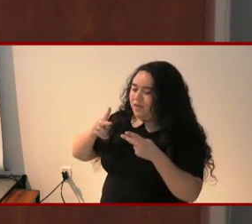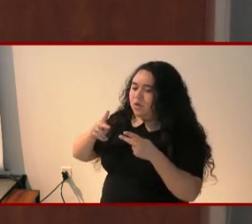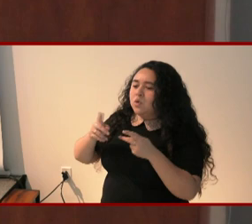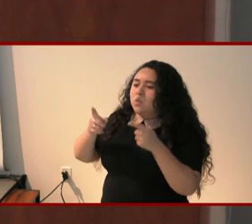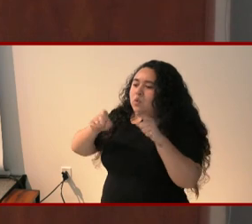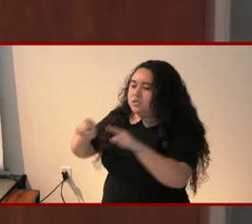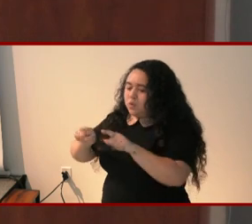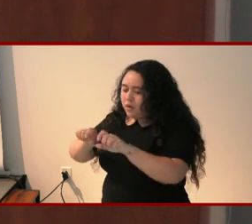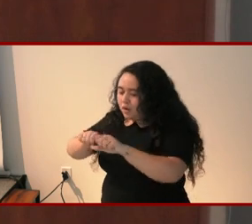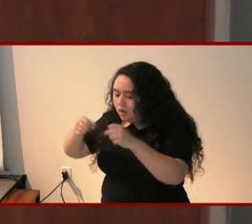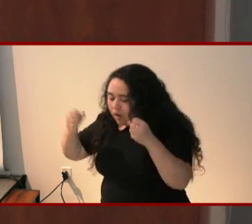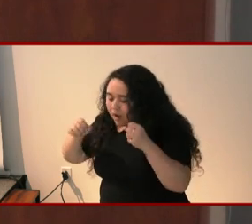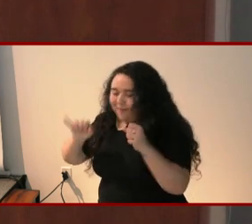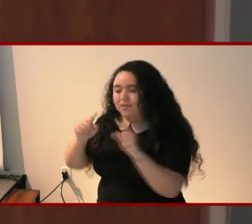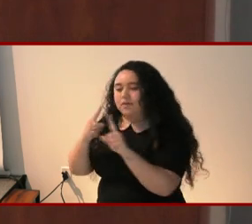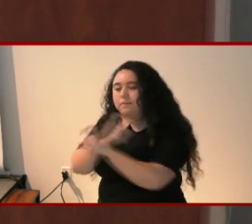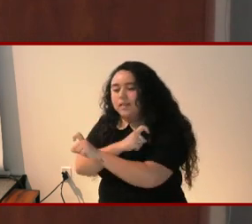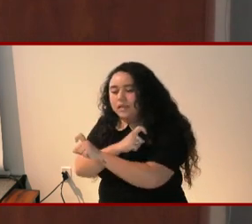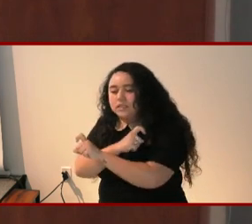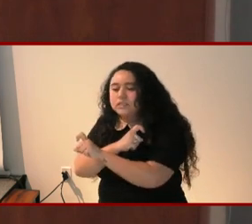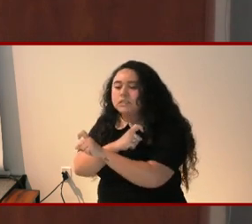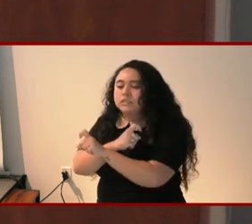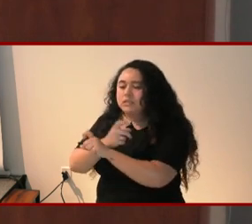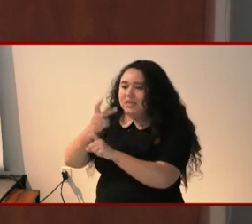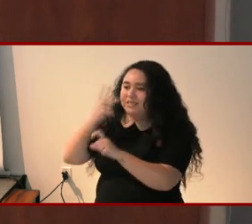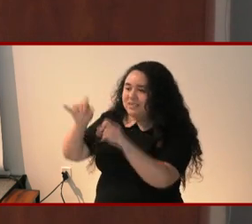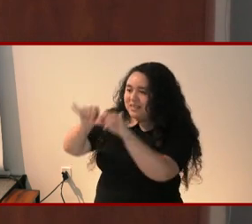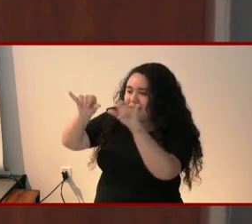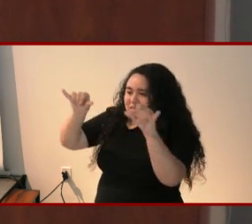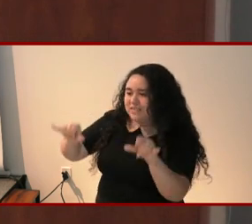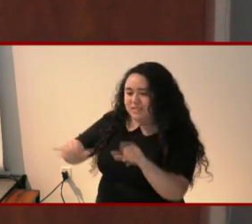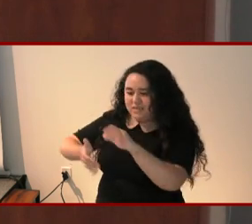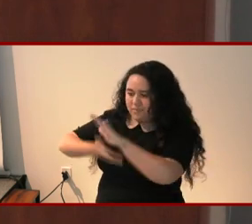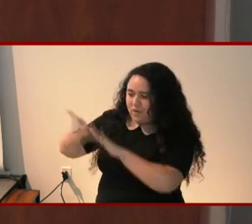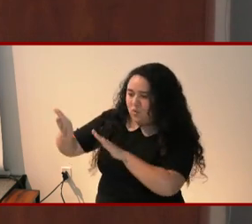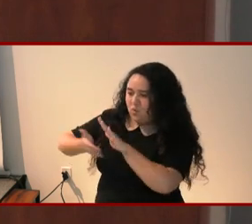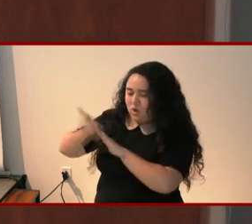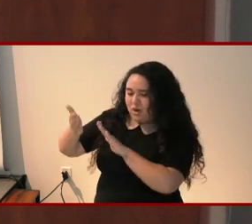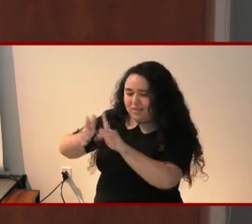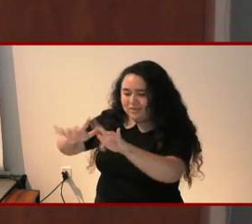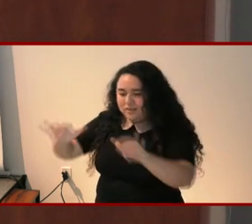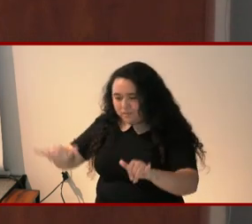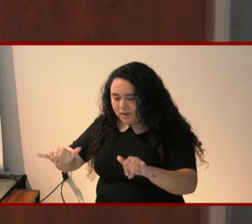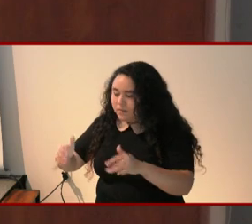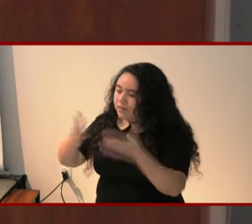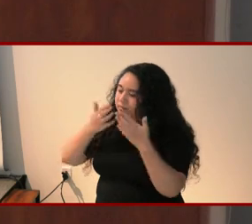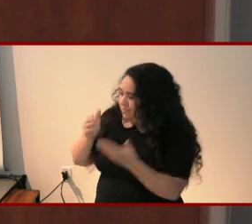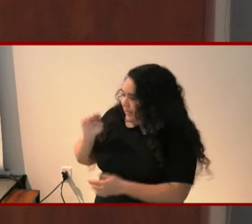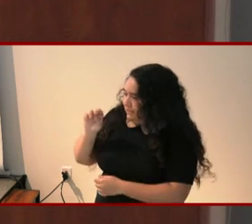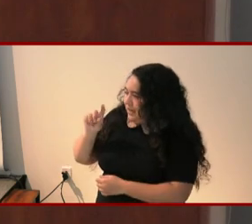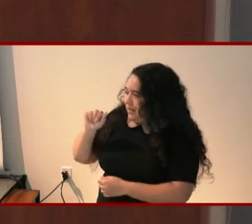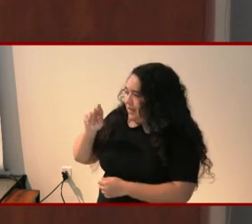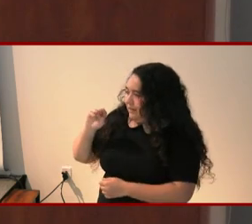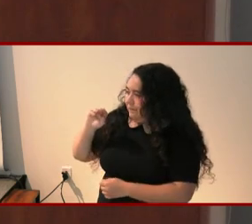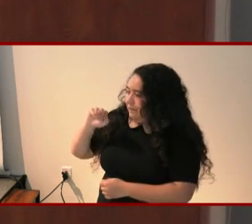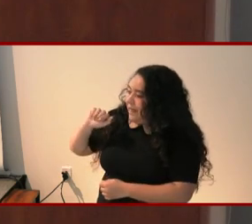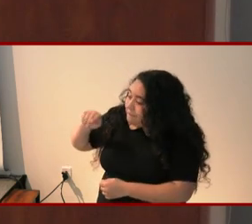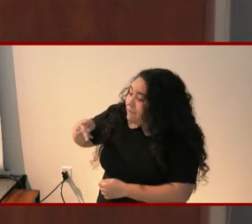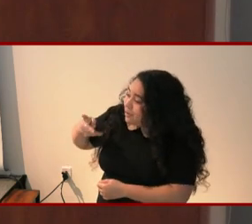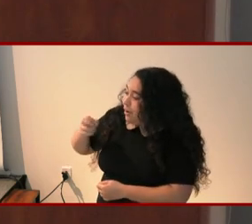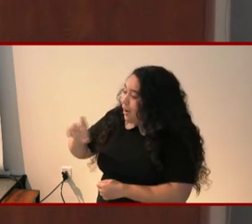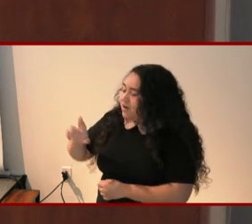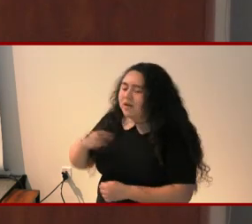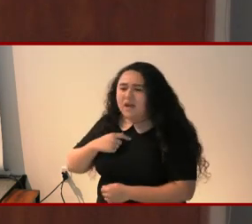going on in our lives and to look at the systems that are at work as we do that. Amanda Apgar. Oh, I forgot to do the